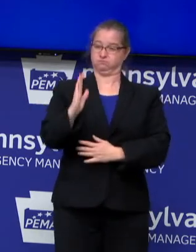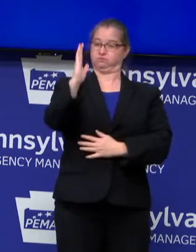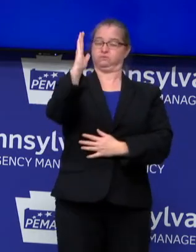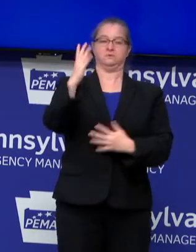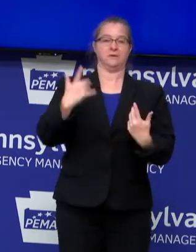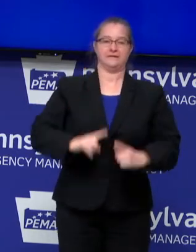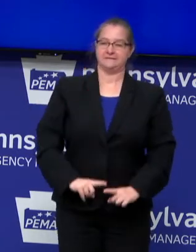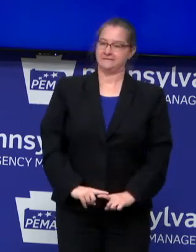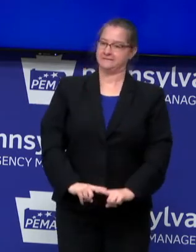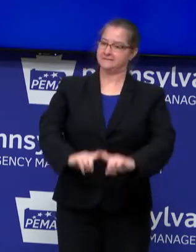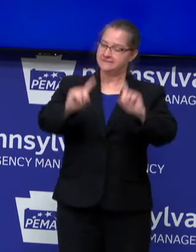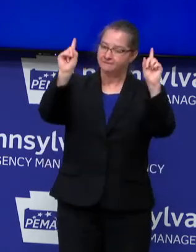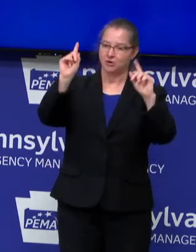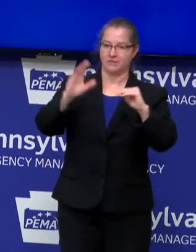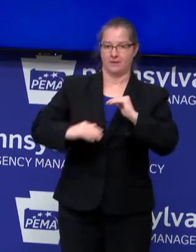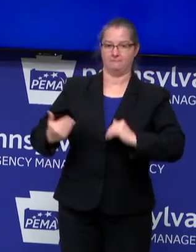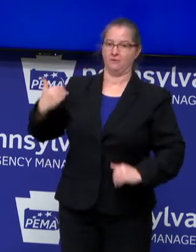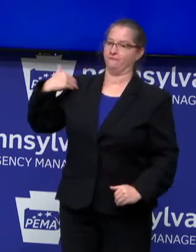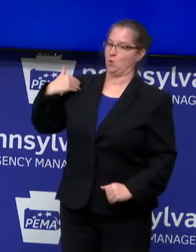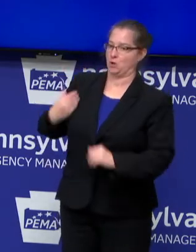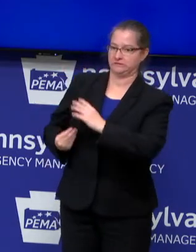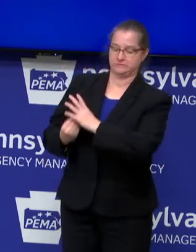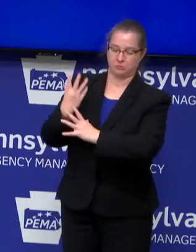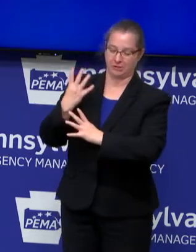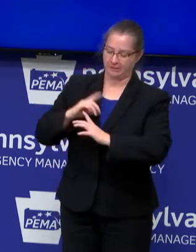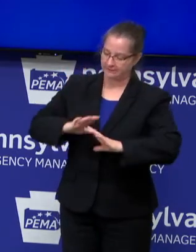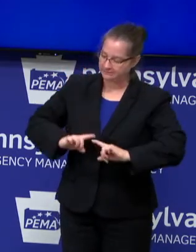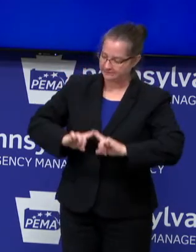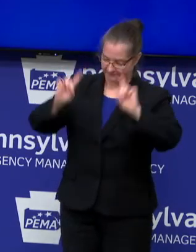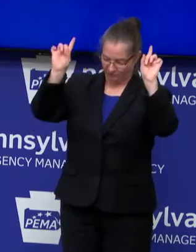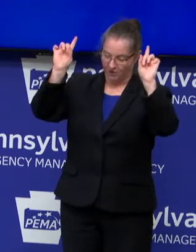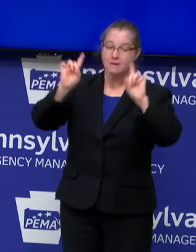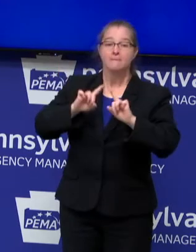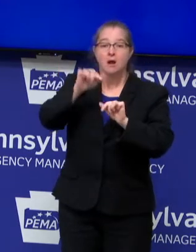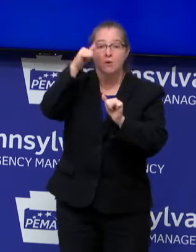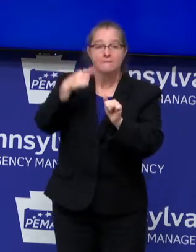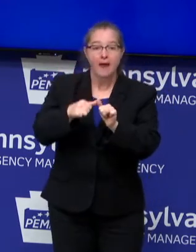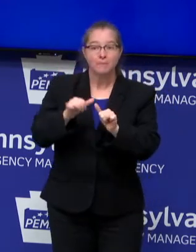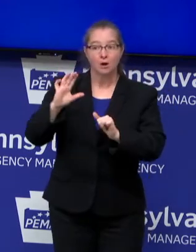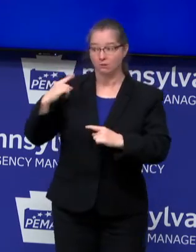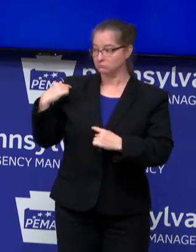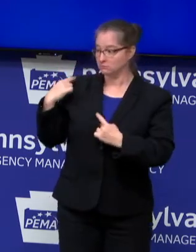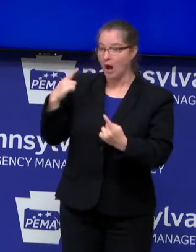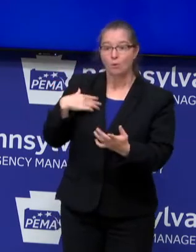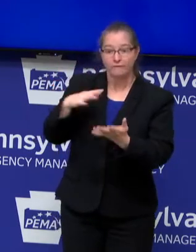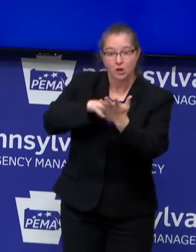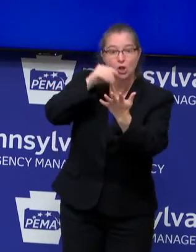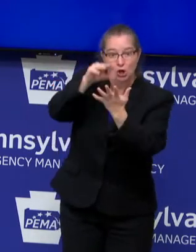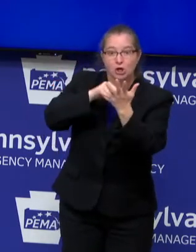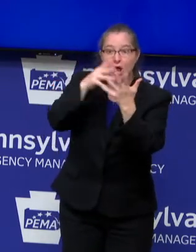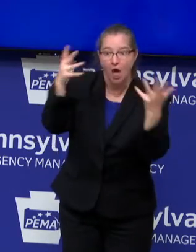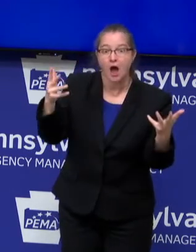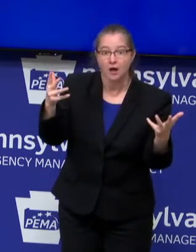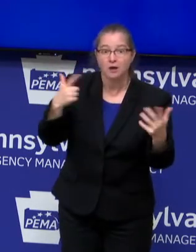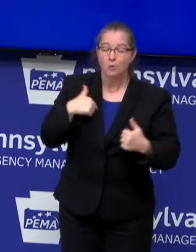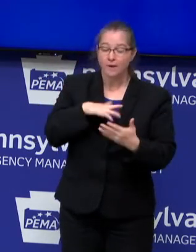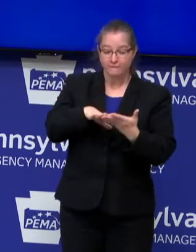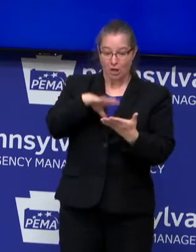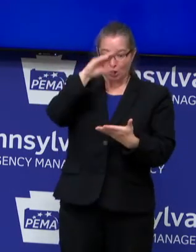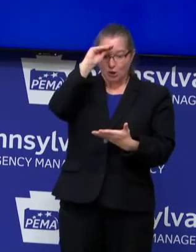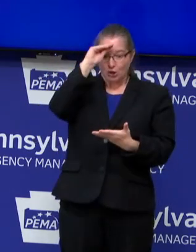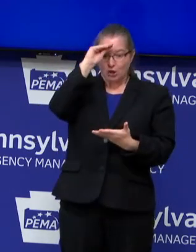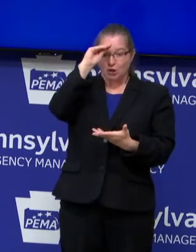completely different animal than what we talked about in the spring. But remember, we did learn a lot of things. We learned about